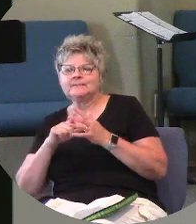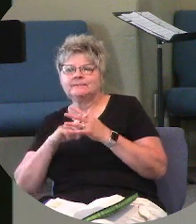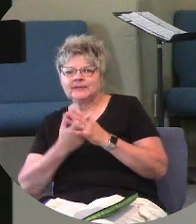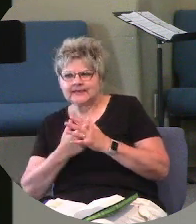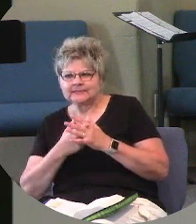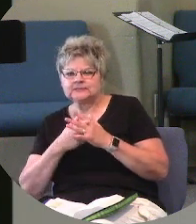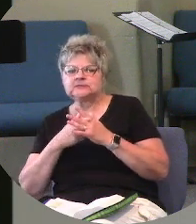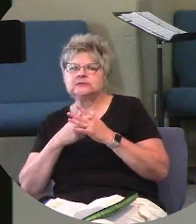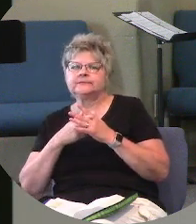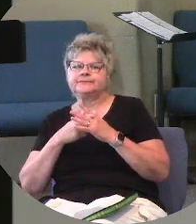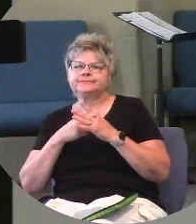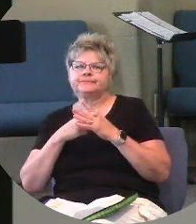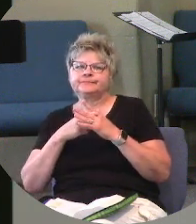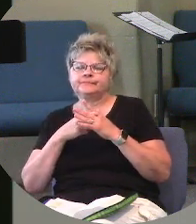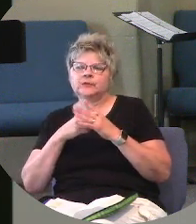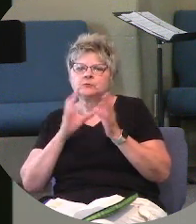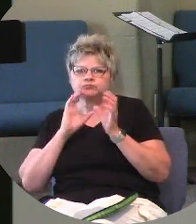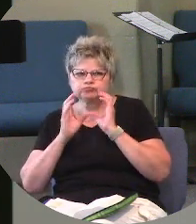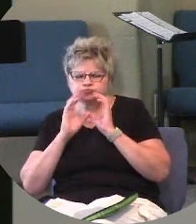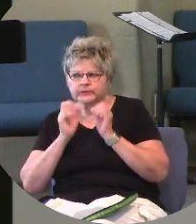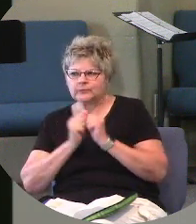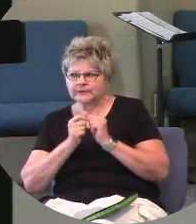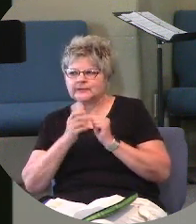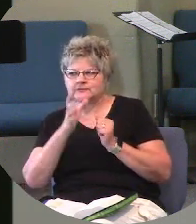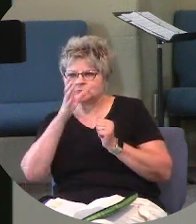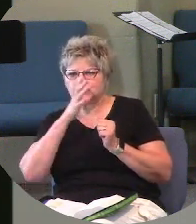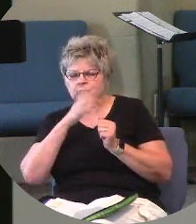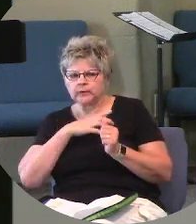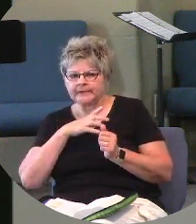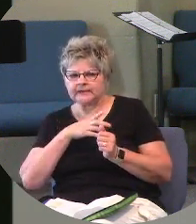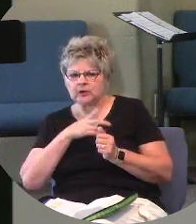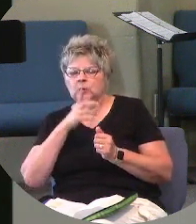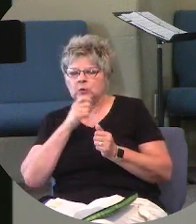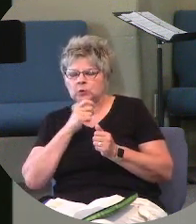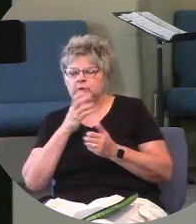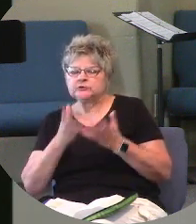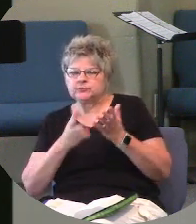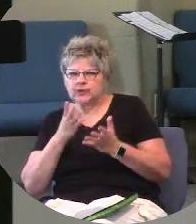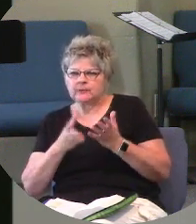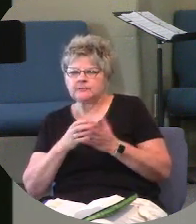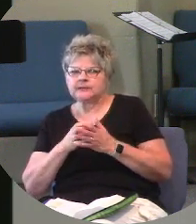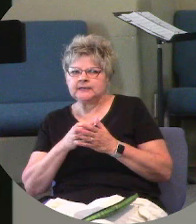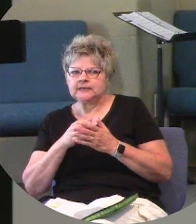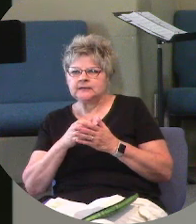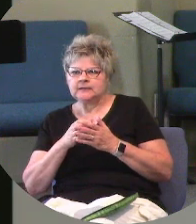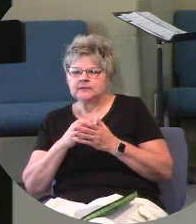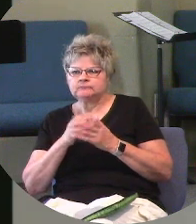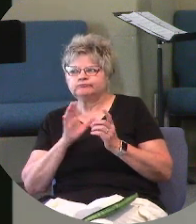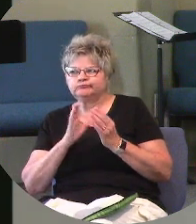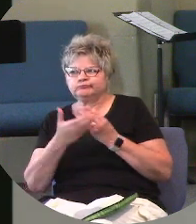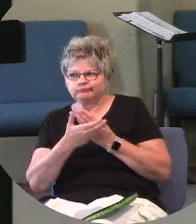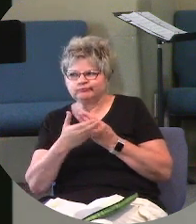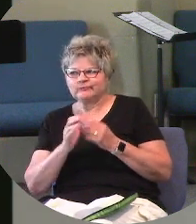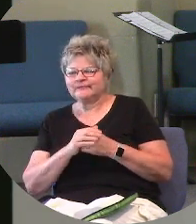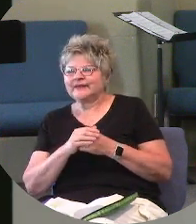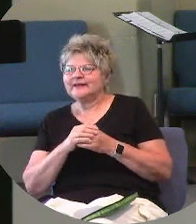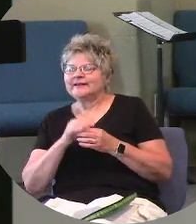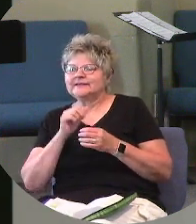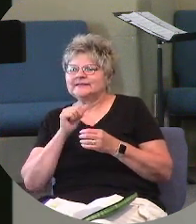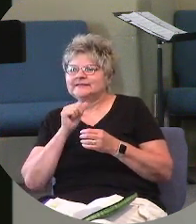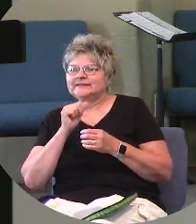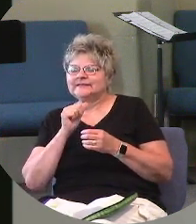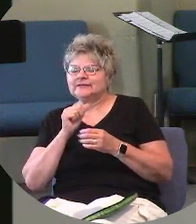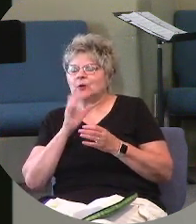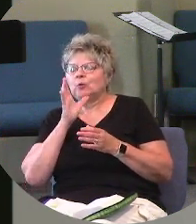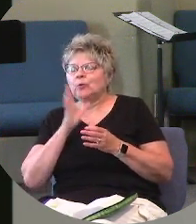engage this woman, this woman who was probably a woman of ill repute. Women didn't come in the